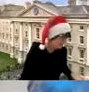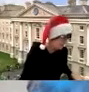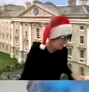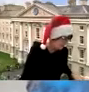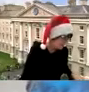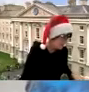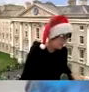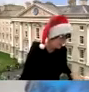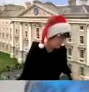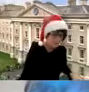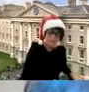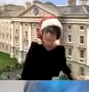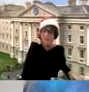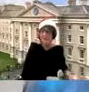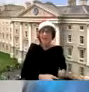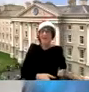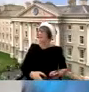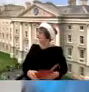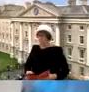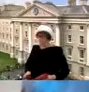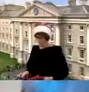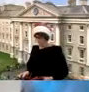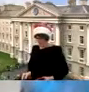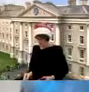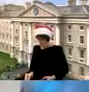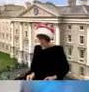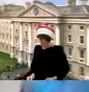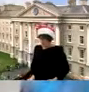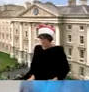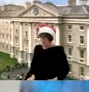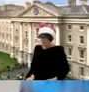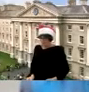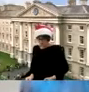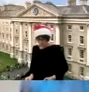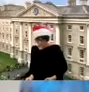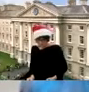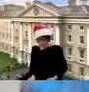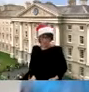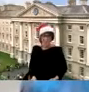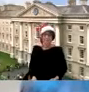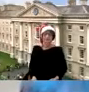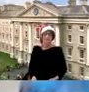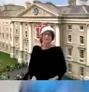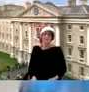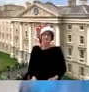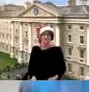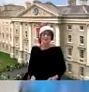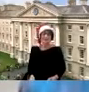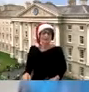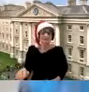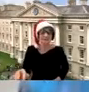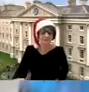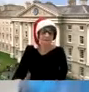of course the big message is that christmas is bigger than covet 19 we're all worried